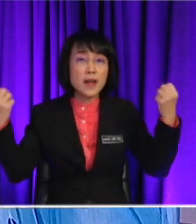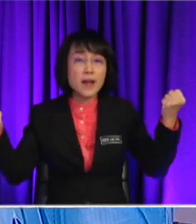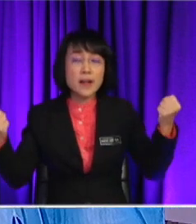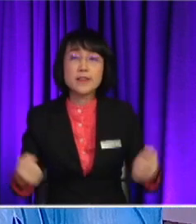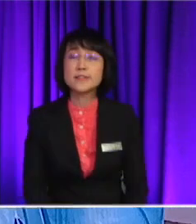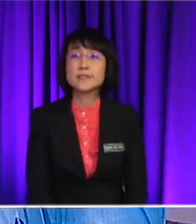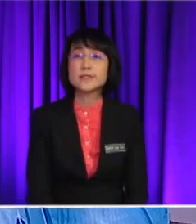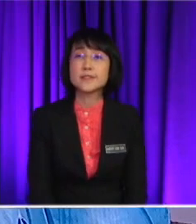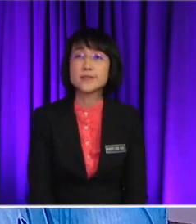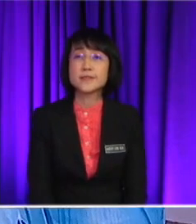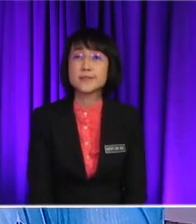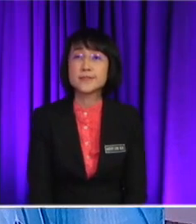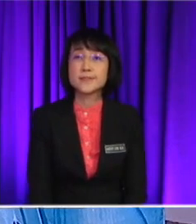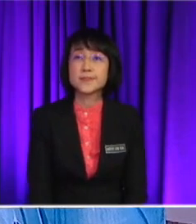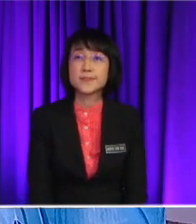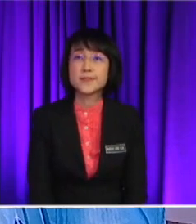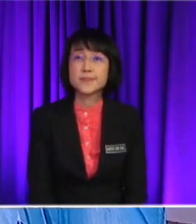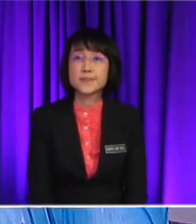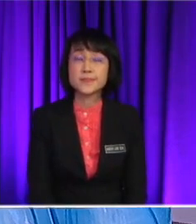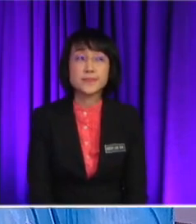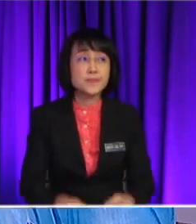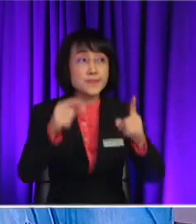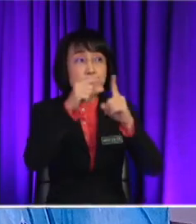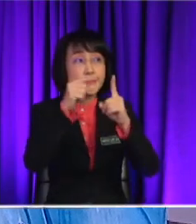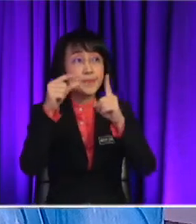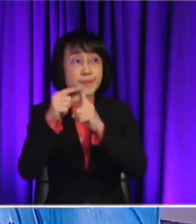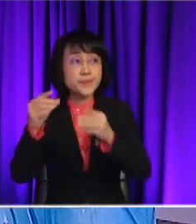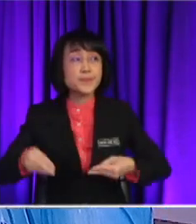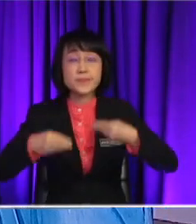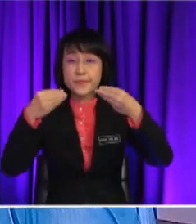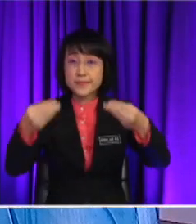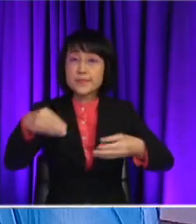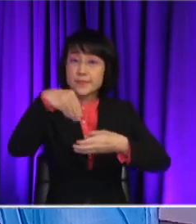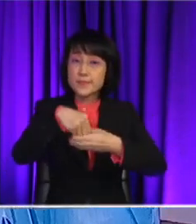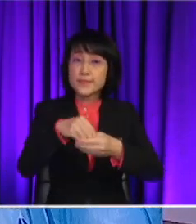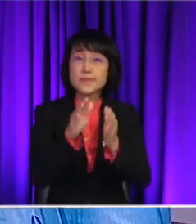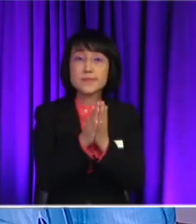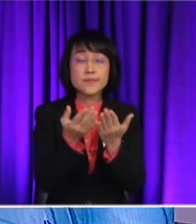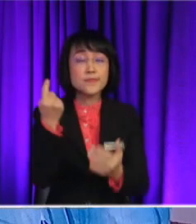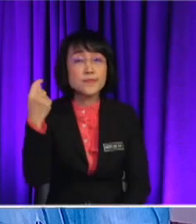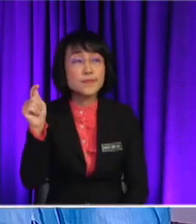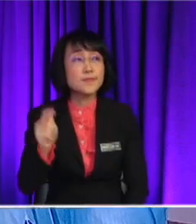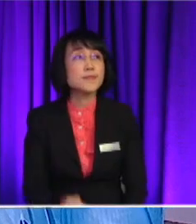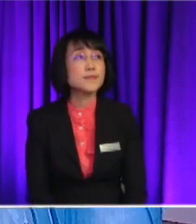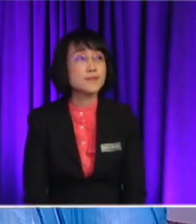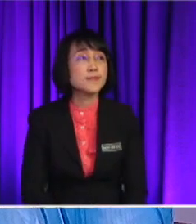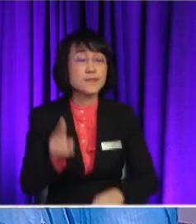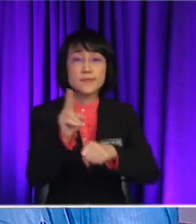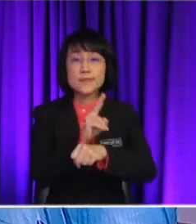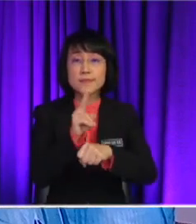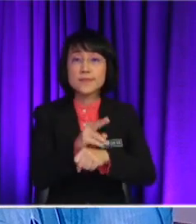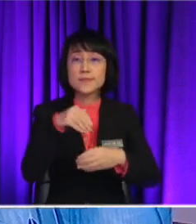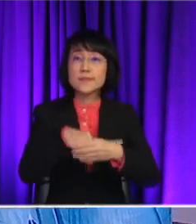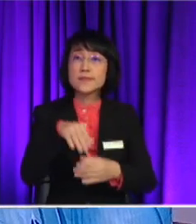And also, okay, these are the words given by your textbook You can also use it in your speaking